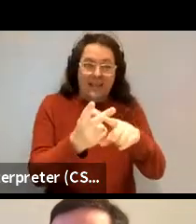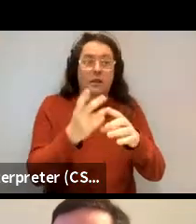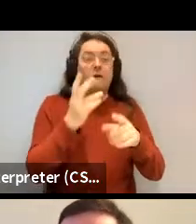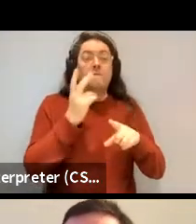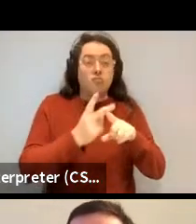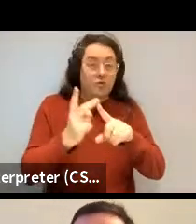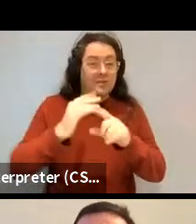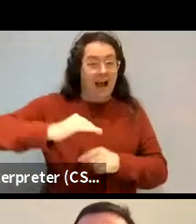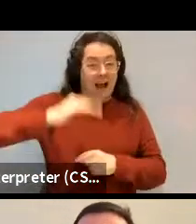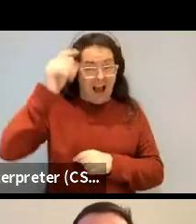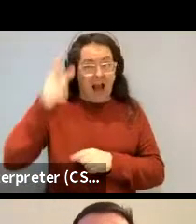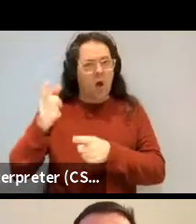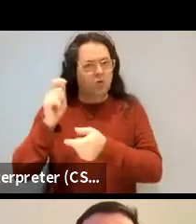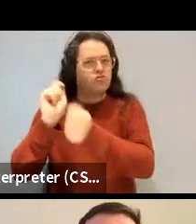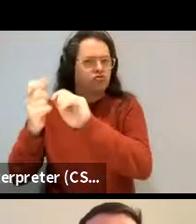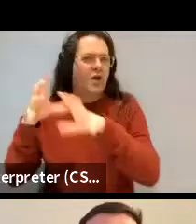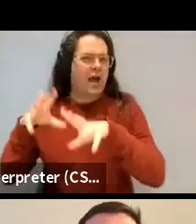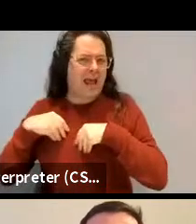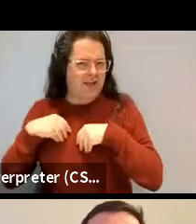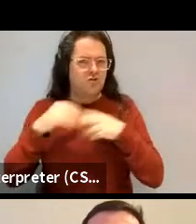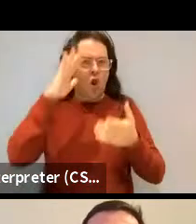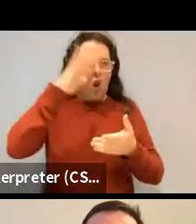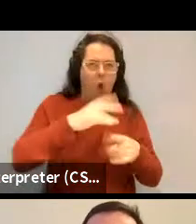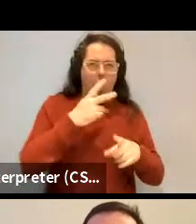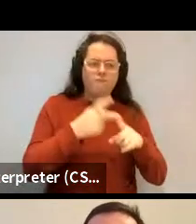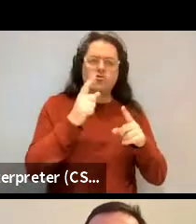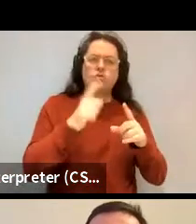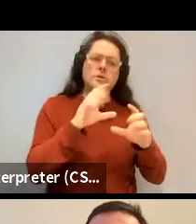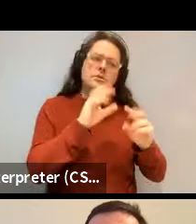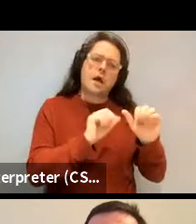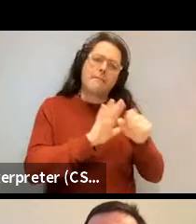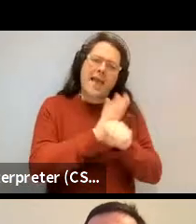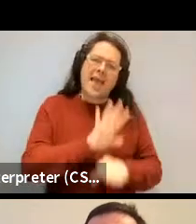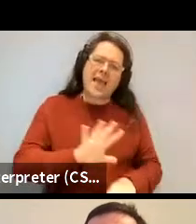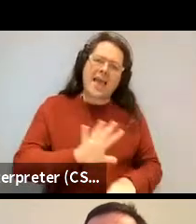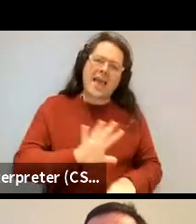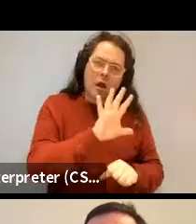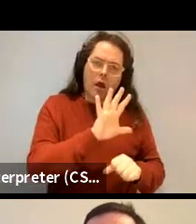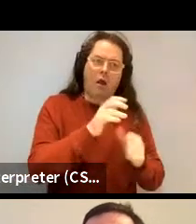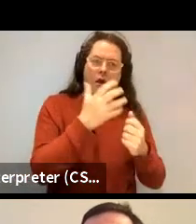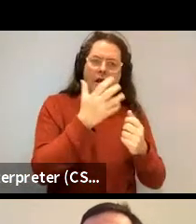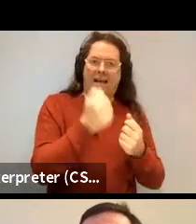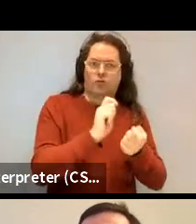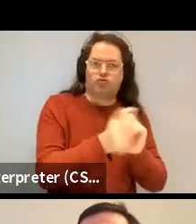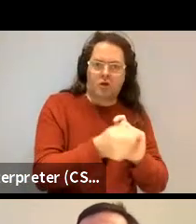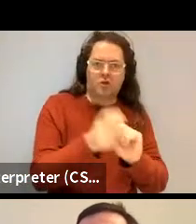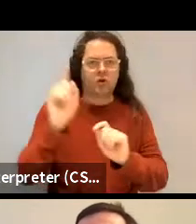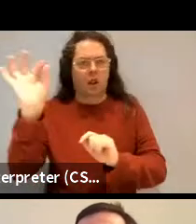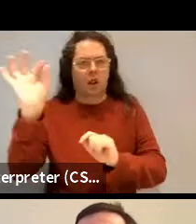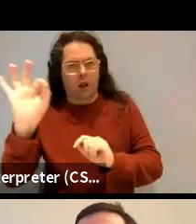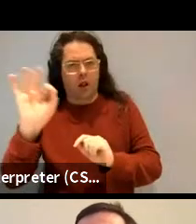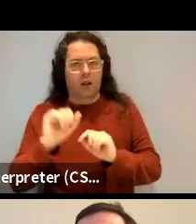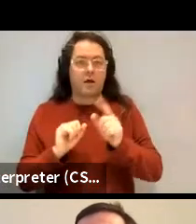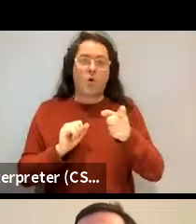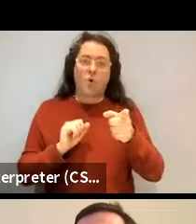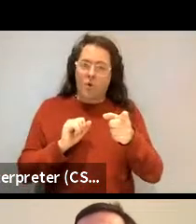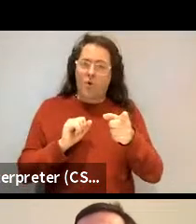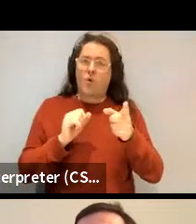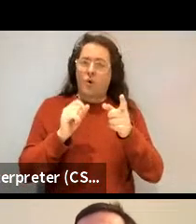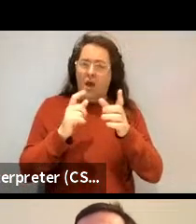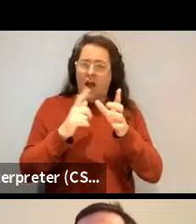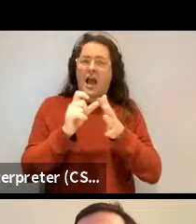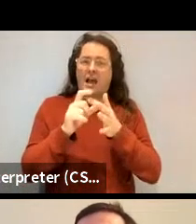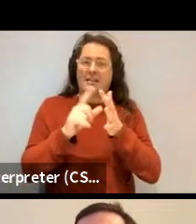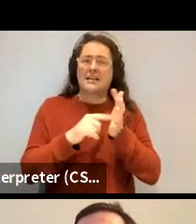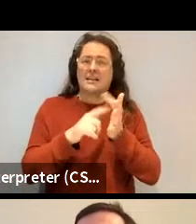about that at all. You know, that's a really interesting question. I would love to see that done. You know, it's, it's a little hard to do the work because there are so few